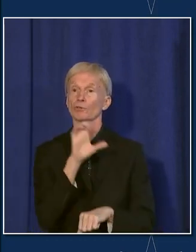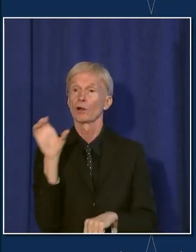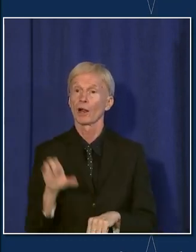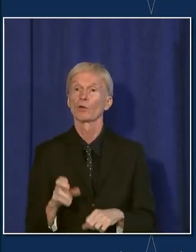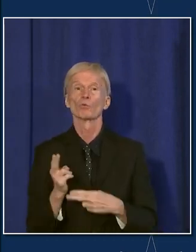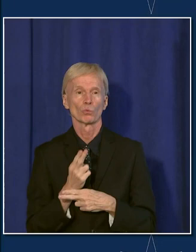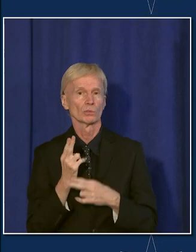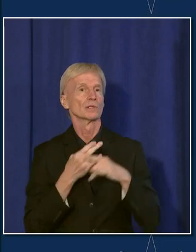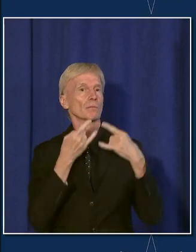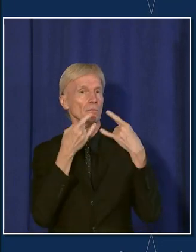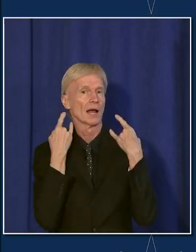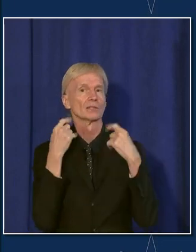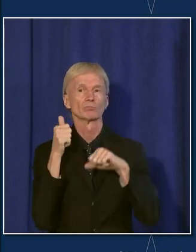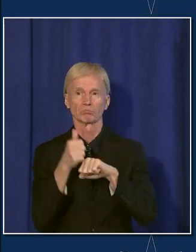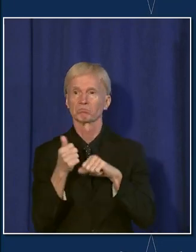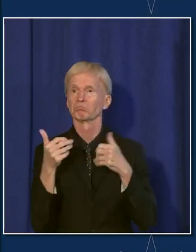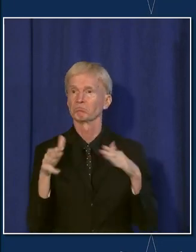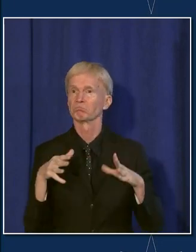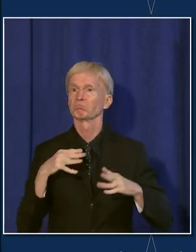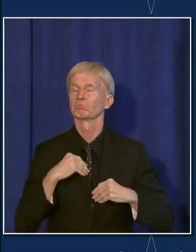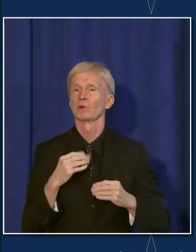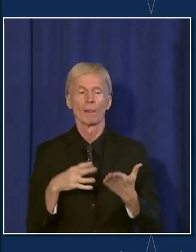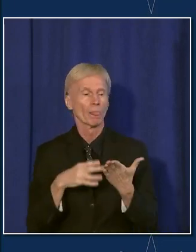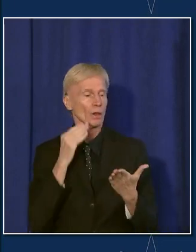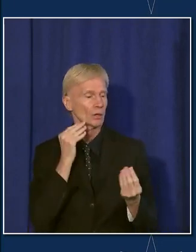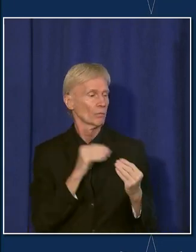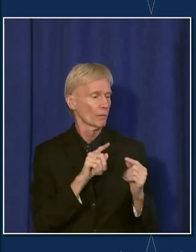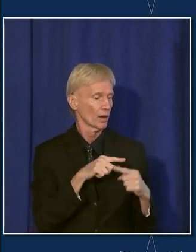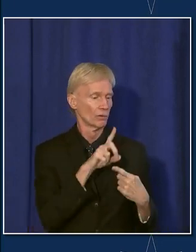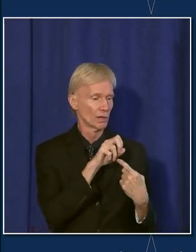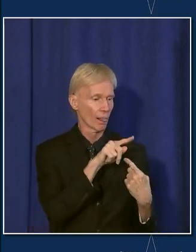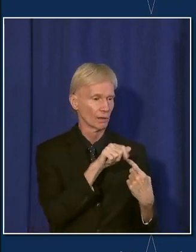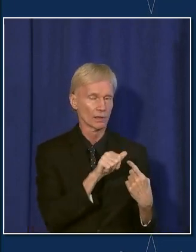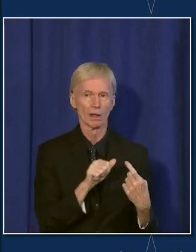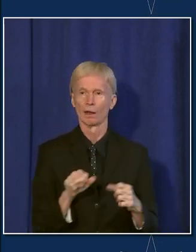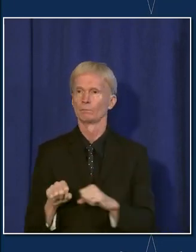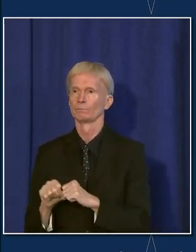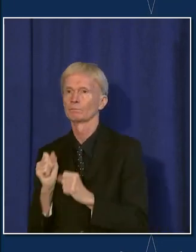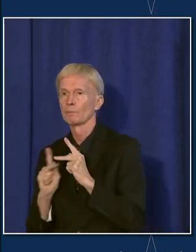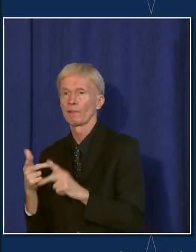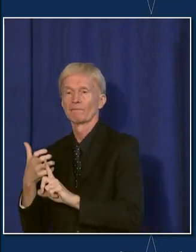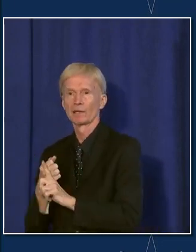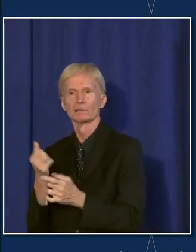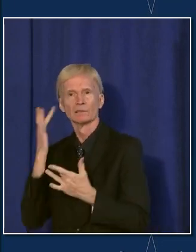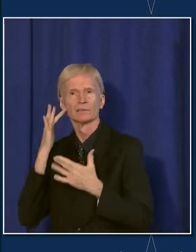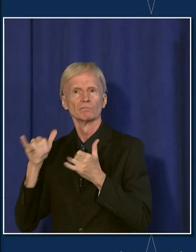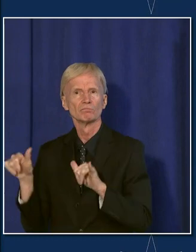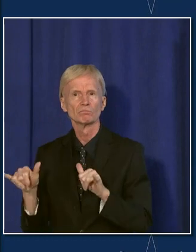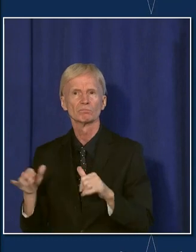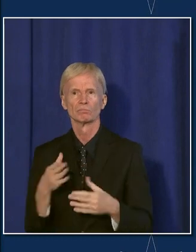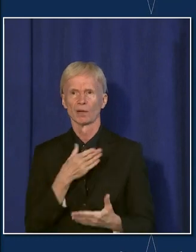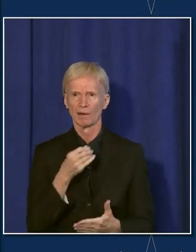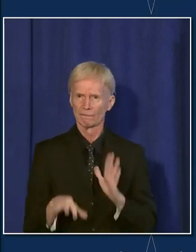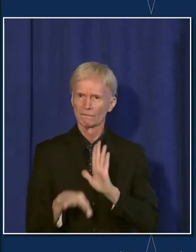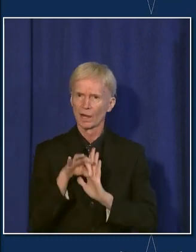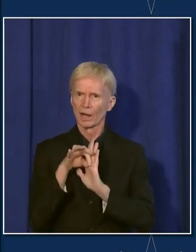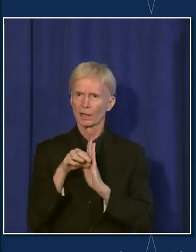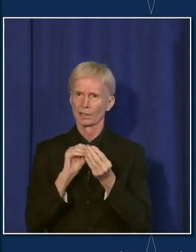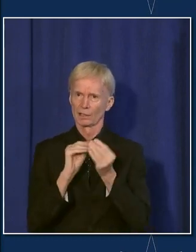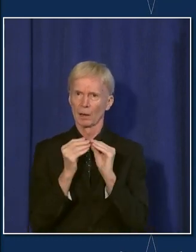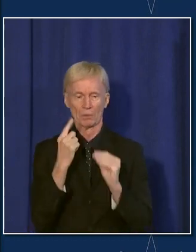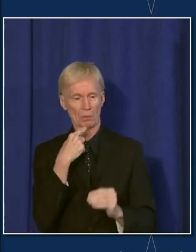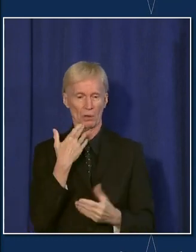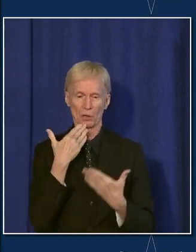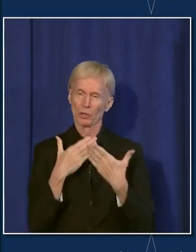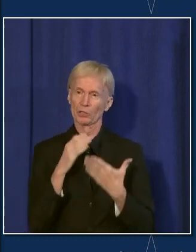masks. And as we've been learning more about Delta, learning more about breakthroughs, recognizing that even vaccinated people, we're starting to see, although the numbers look